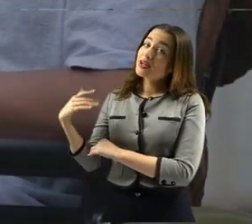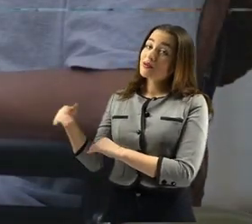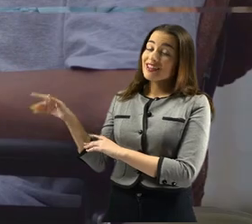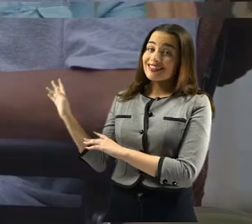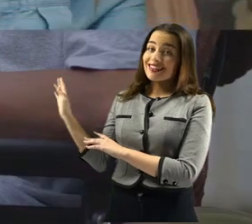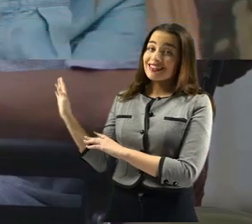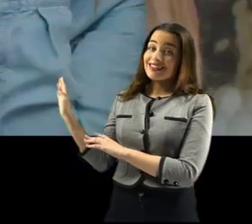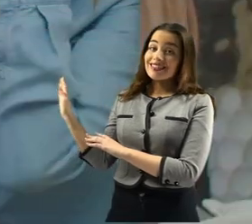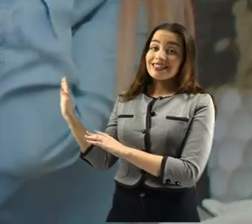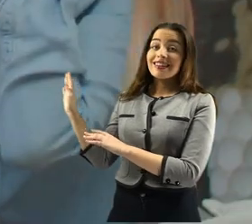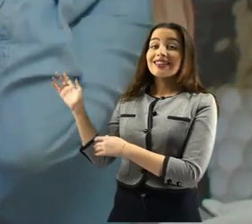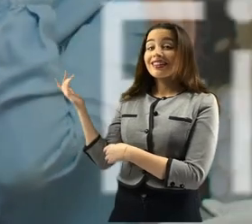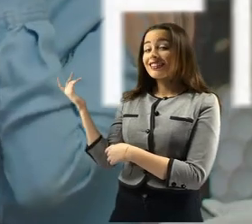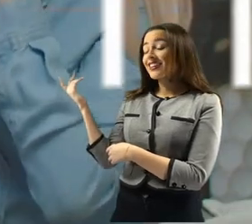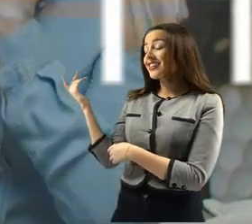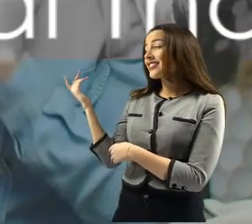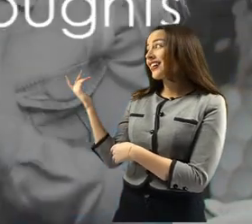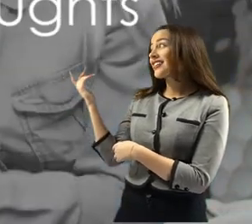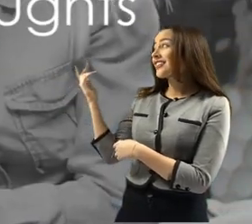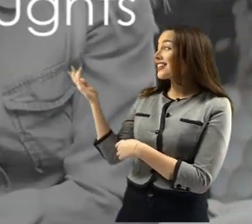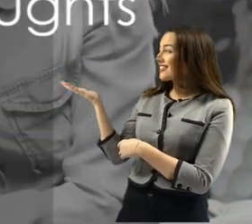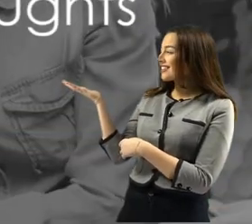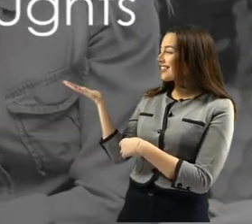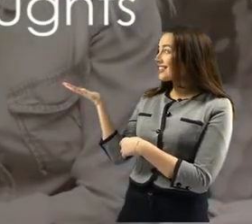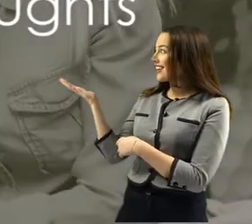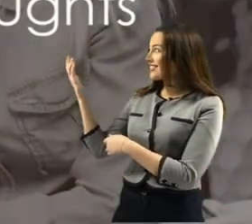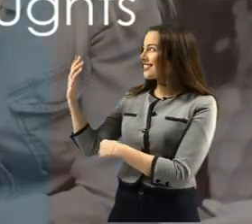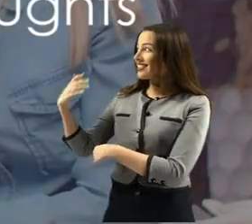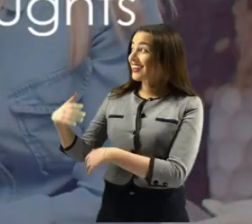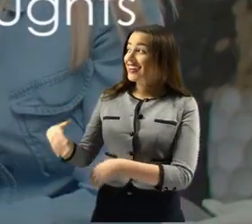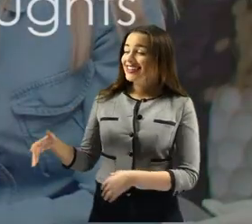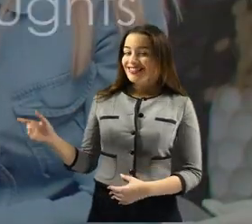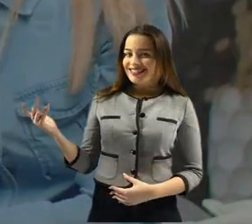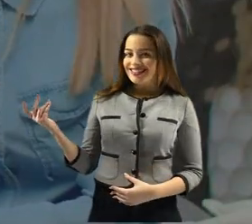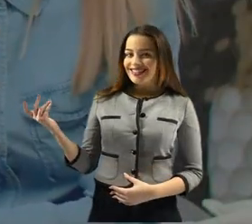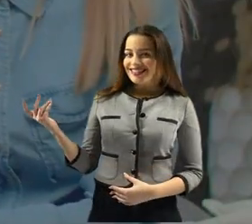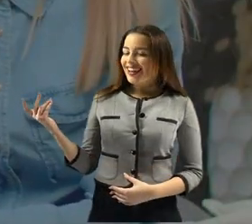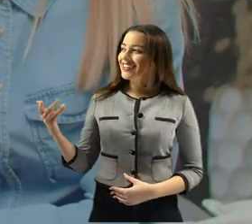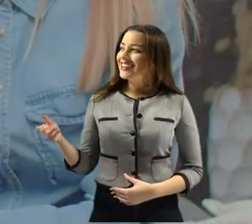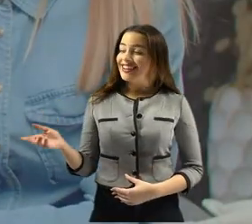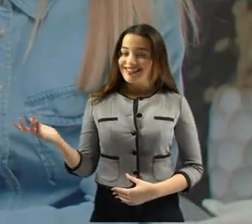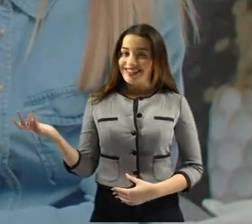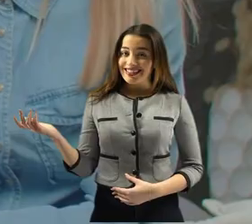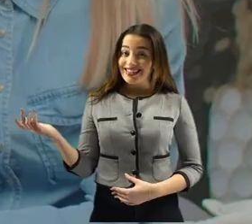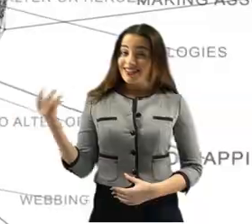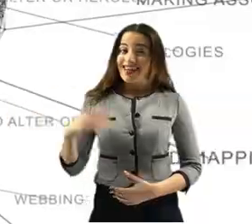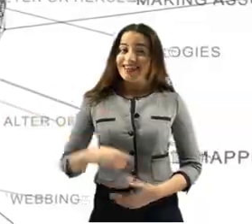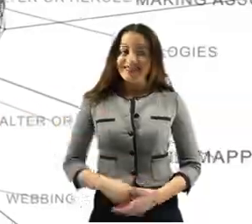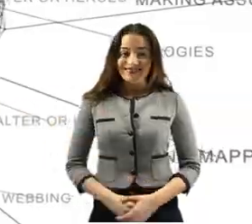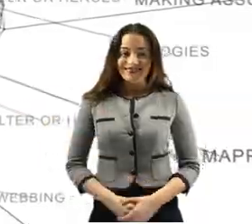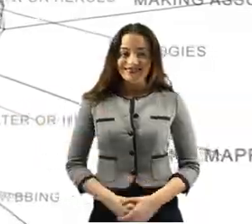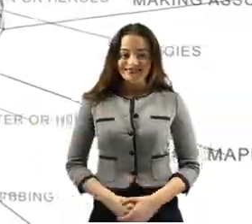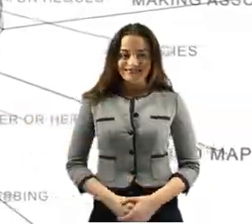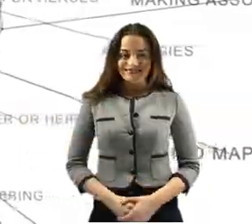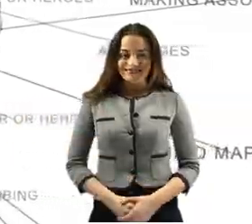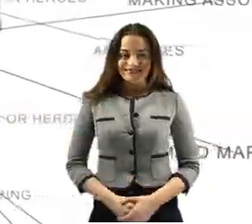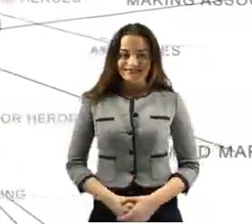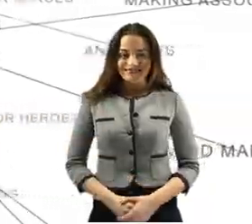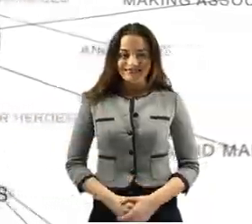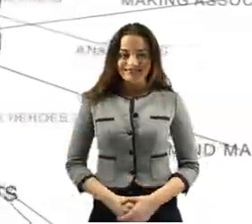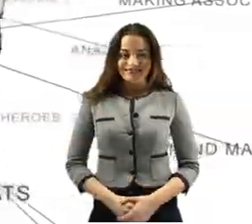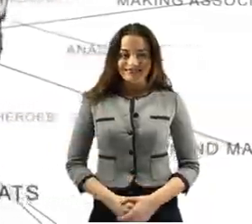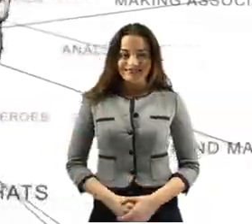cognitive richness. So, how does this all come together in the minds of those with congenital deafness? Let's pull it all together now.